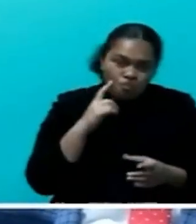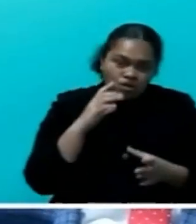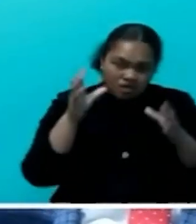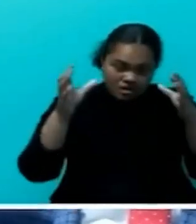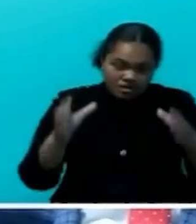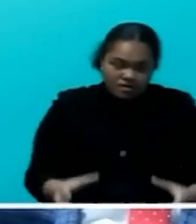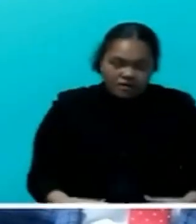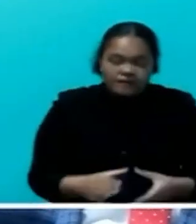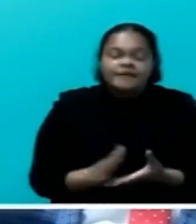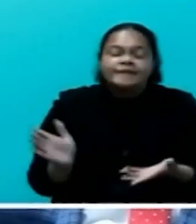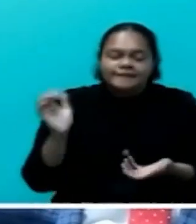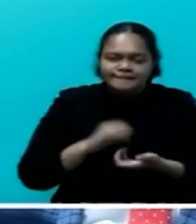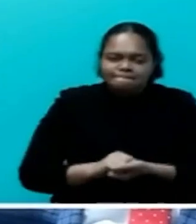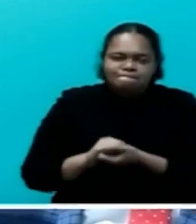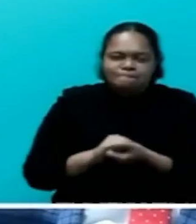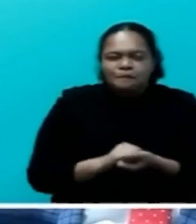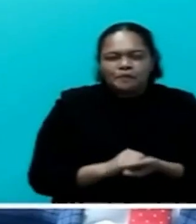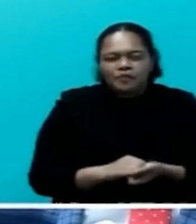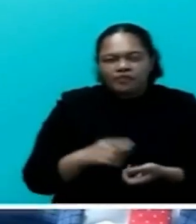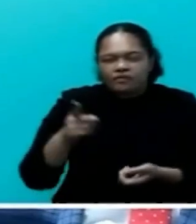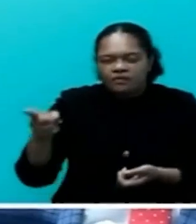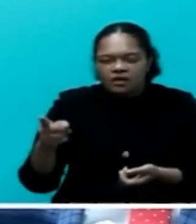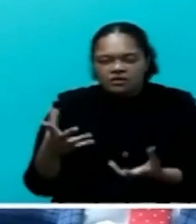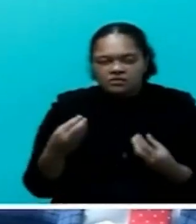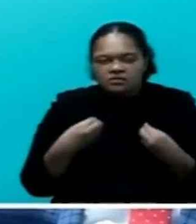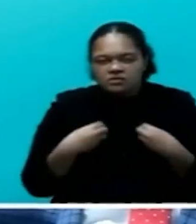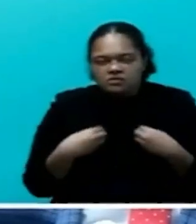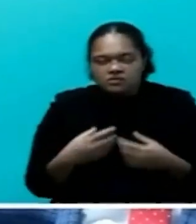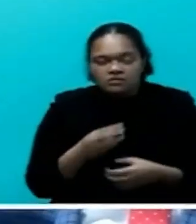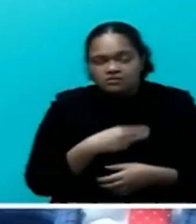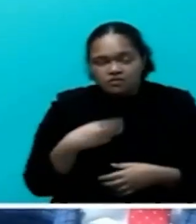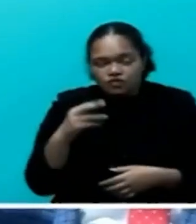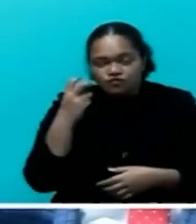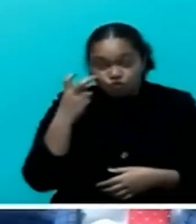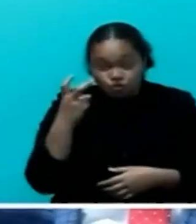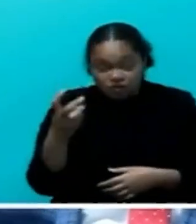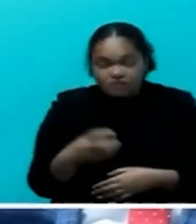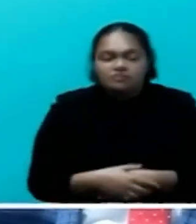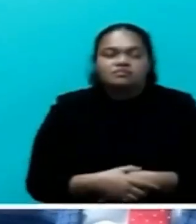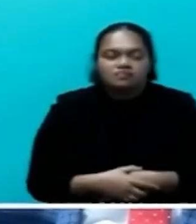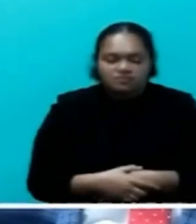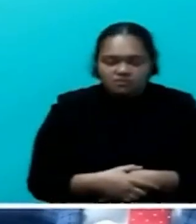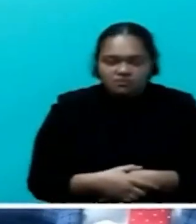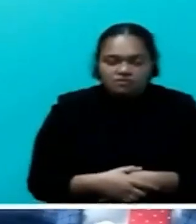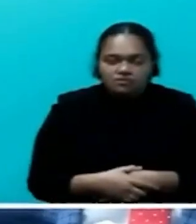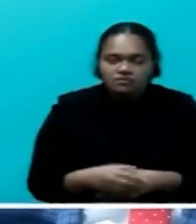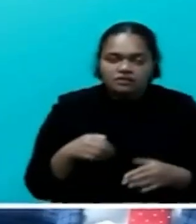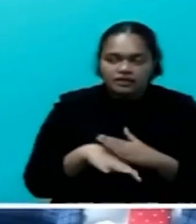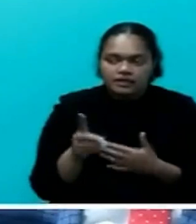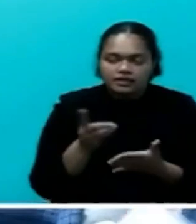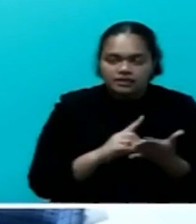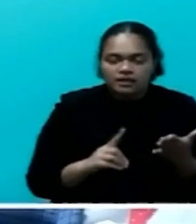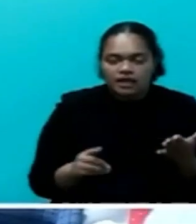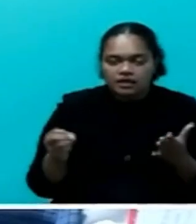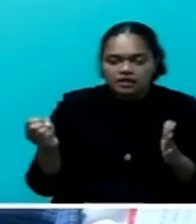established with Danarau Corporation Limited in and Ministry of Tourism in terms of the design and input